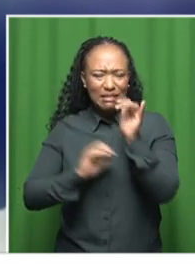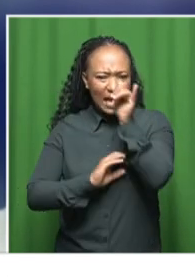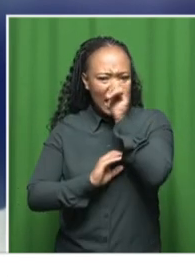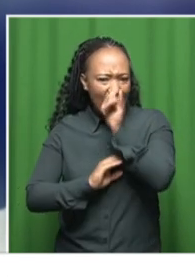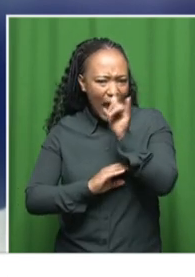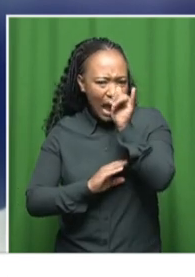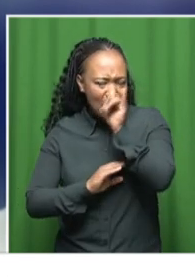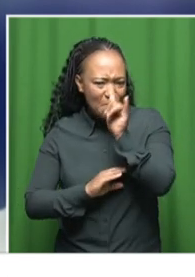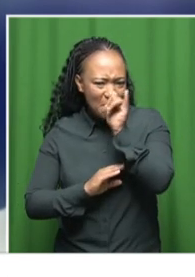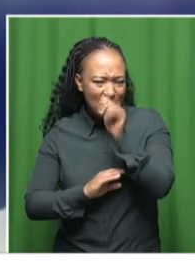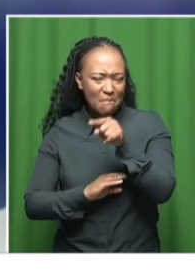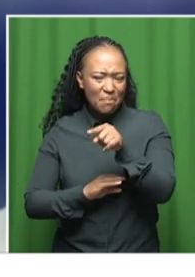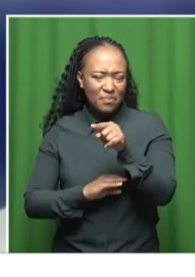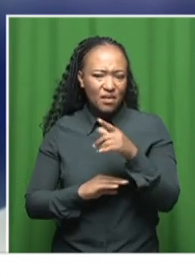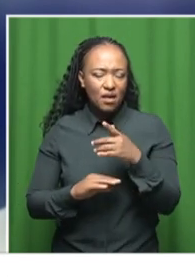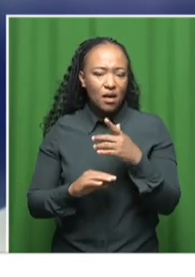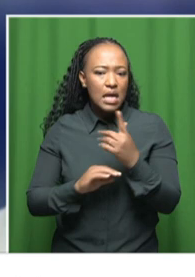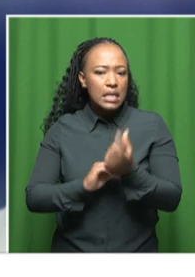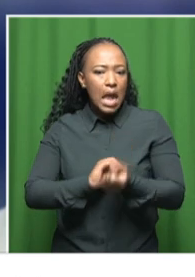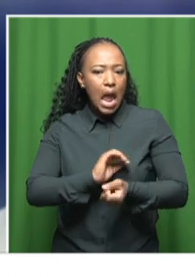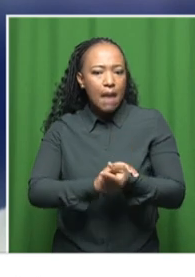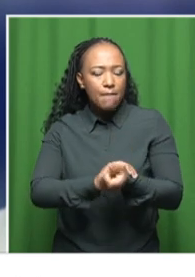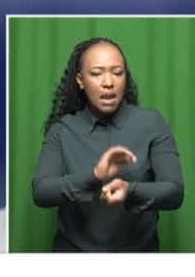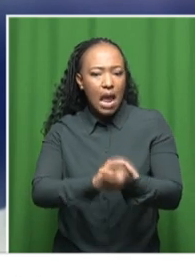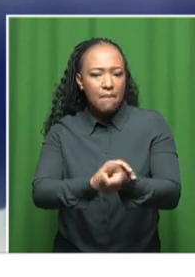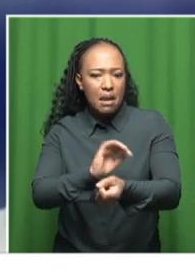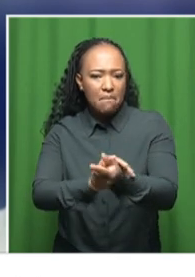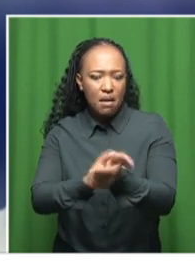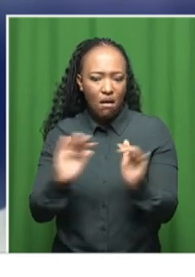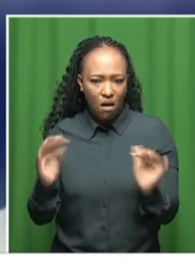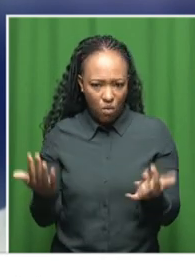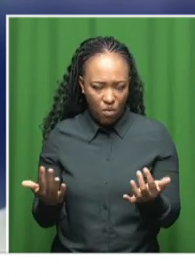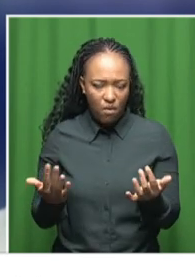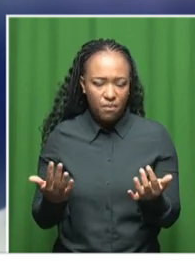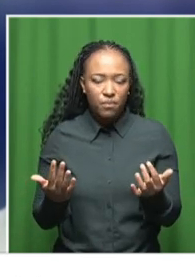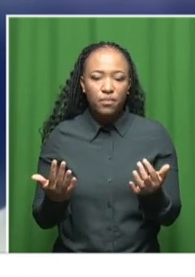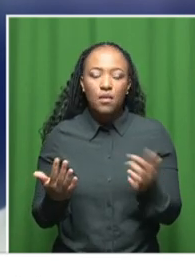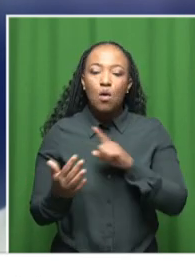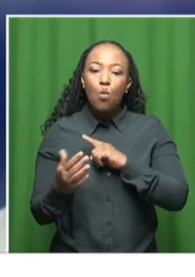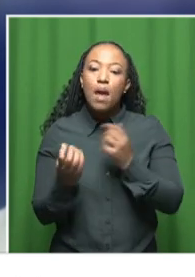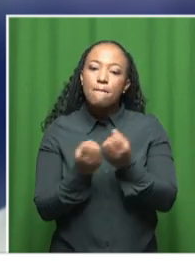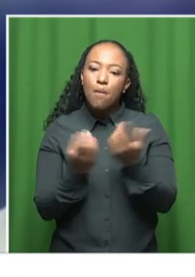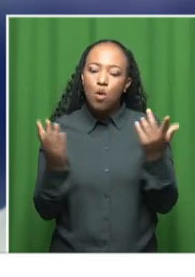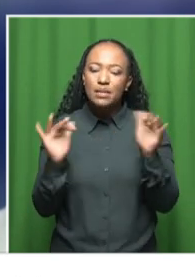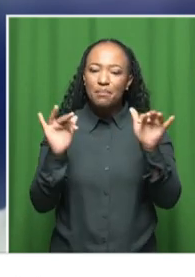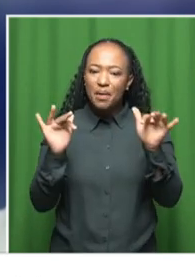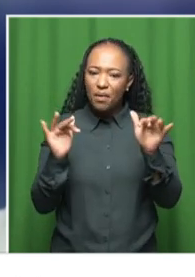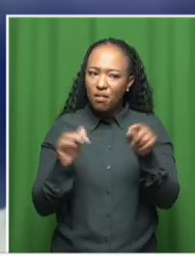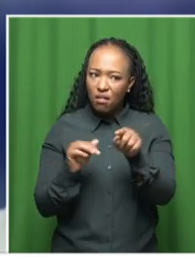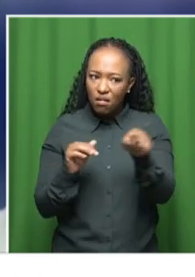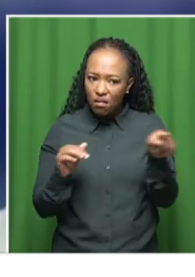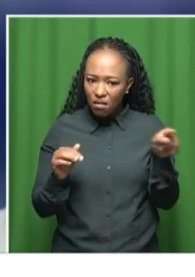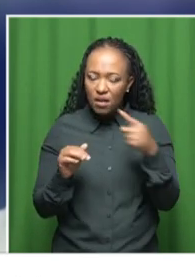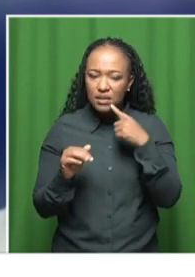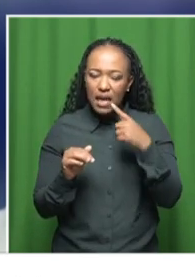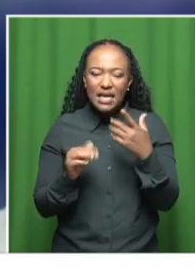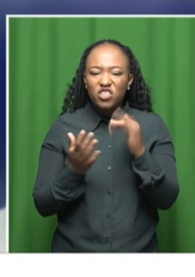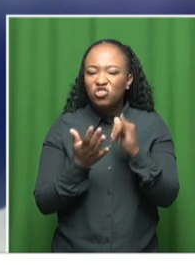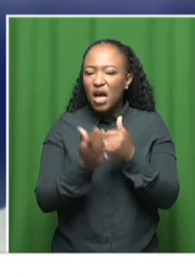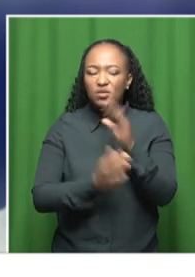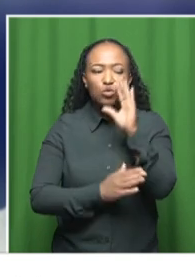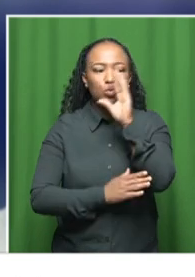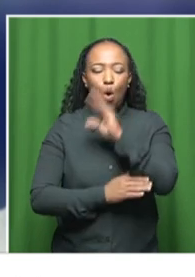and just how often they play out. But again, most people would say this is a talk shop.